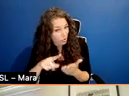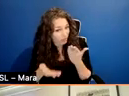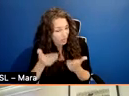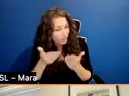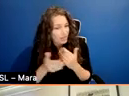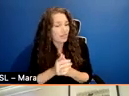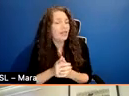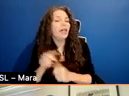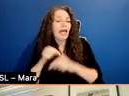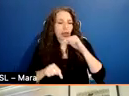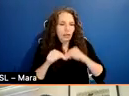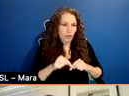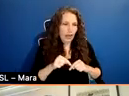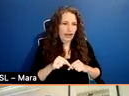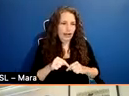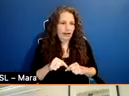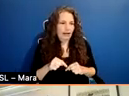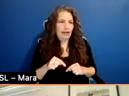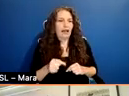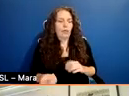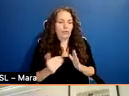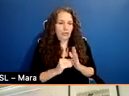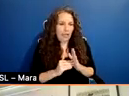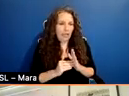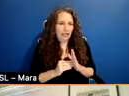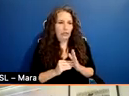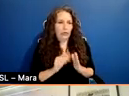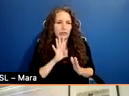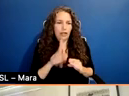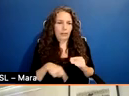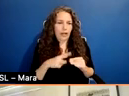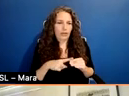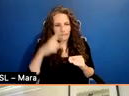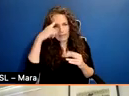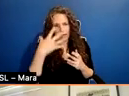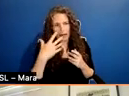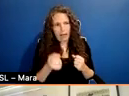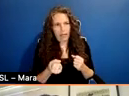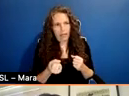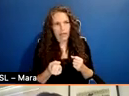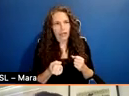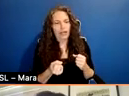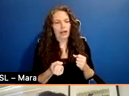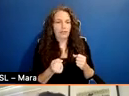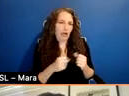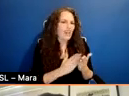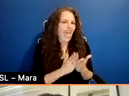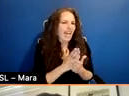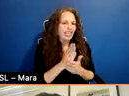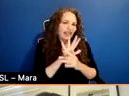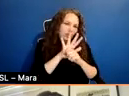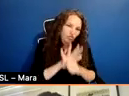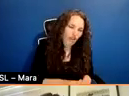we're going to go back into our mental health section about navigating stress and burnout, which we all know is a very real thing that we,